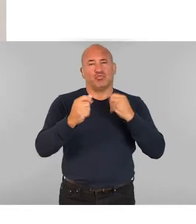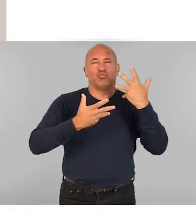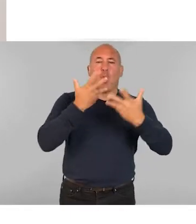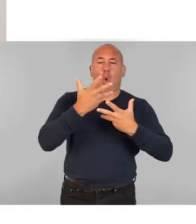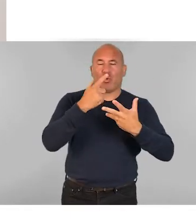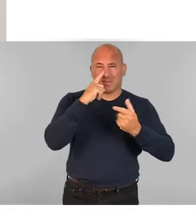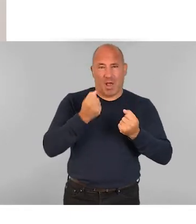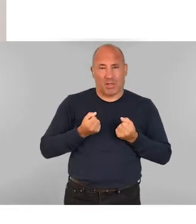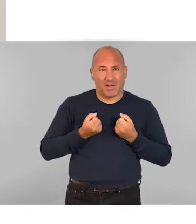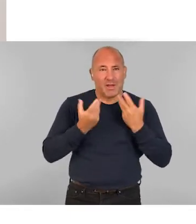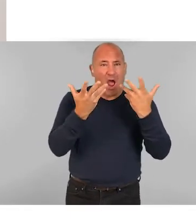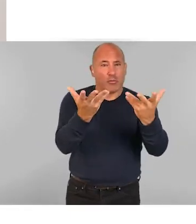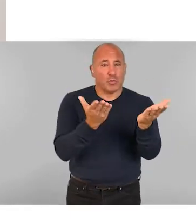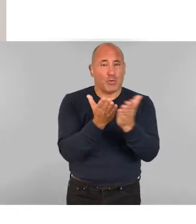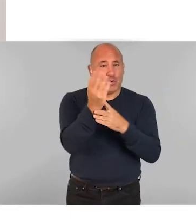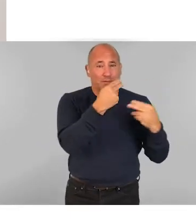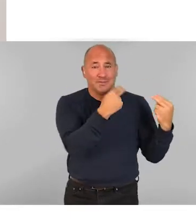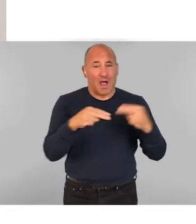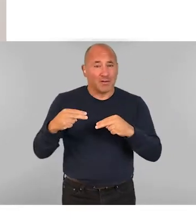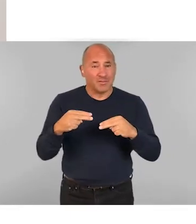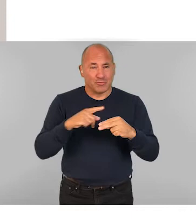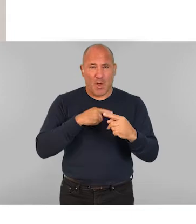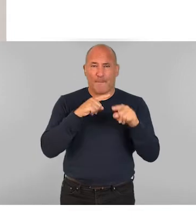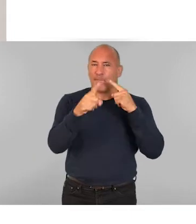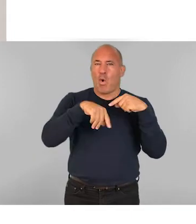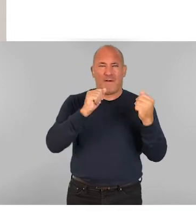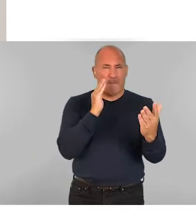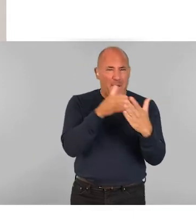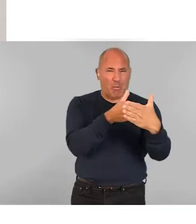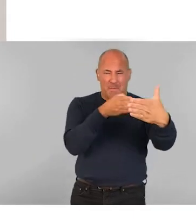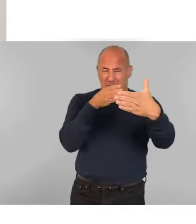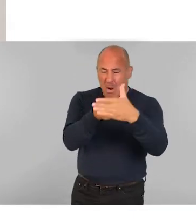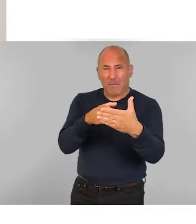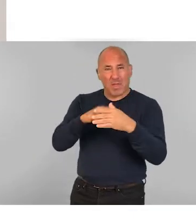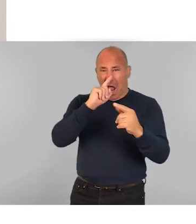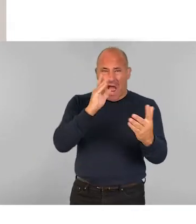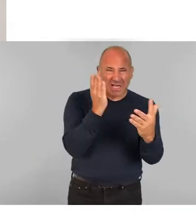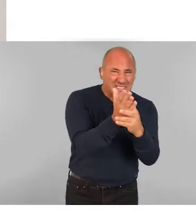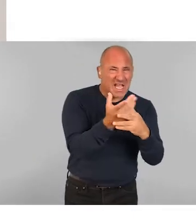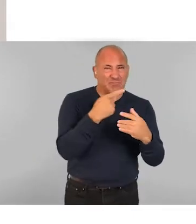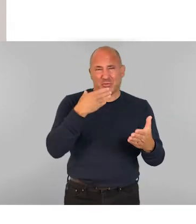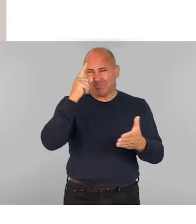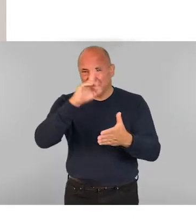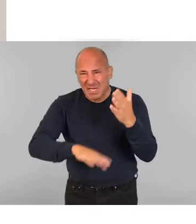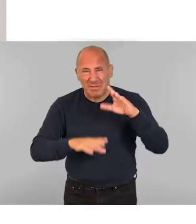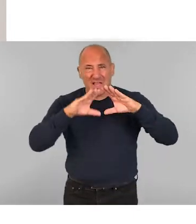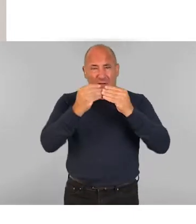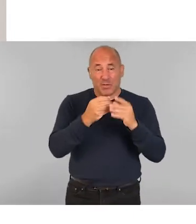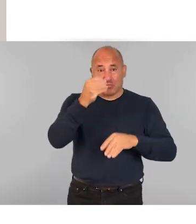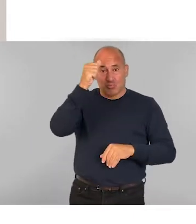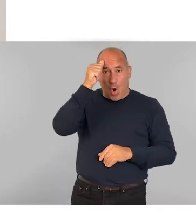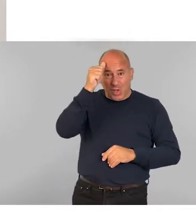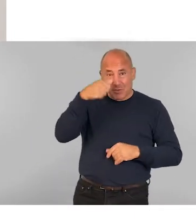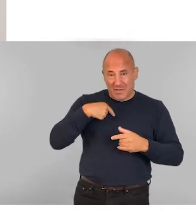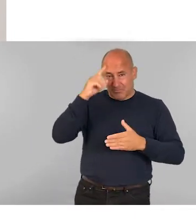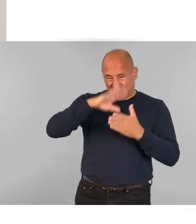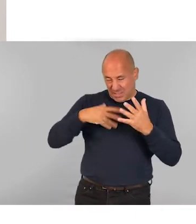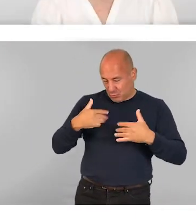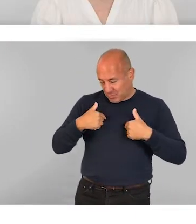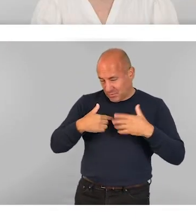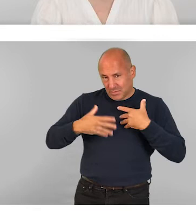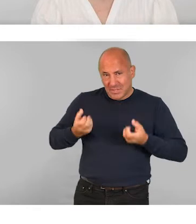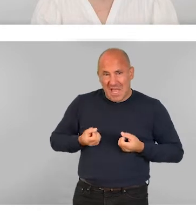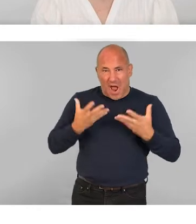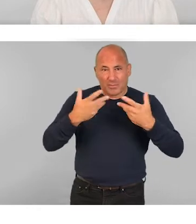who have faced barriers in accessing and experiencing dance and it's the knowledge of those experiences that we can use to enrich dance for everybody going forwards.